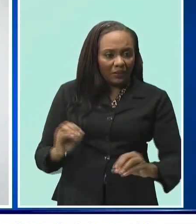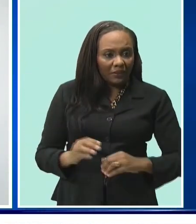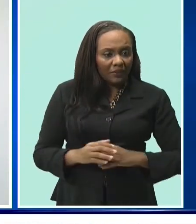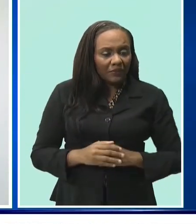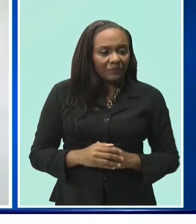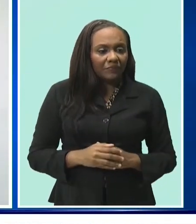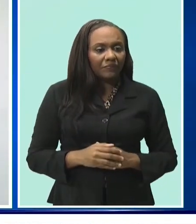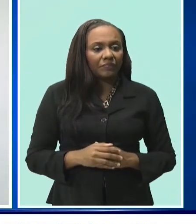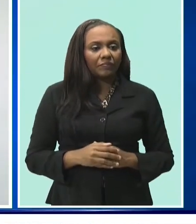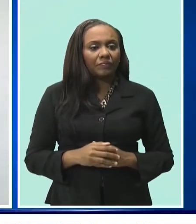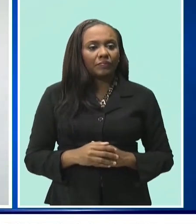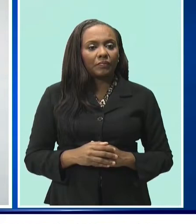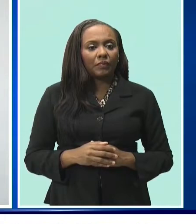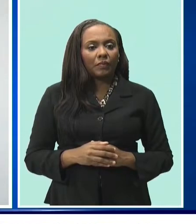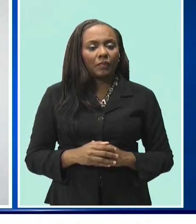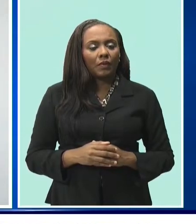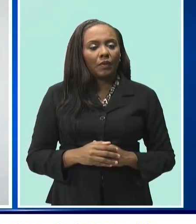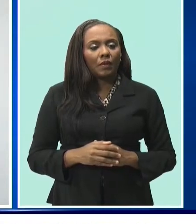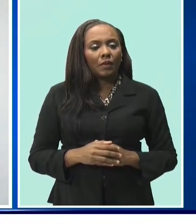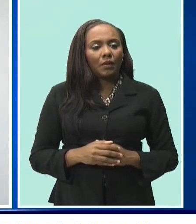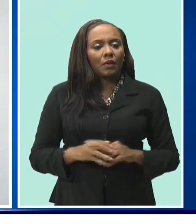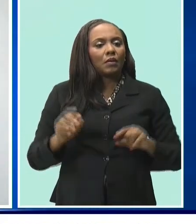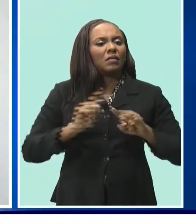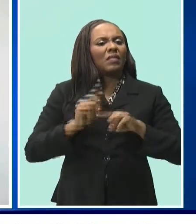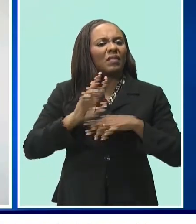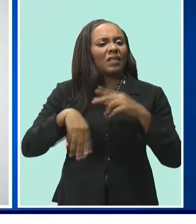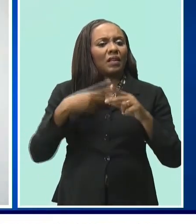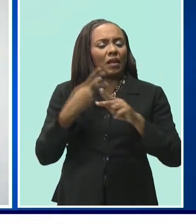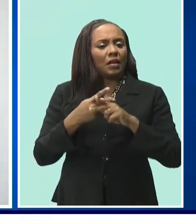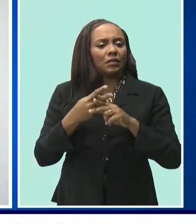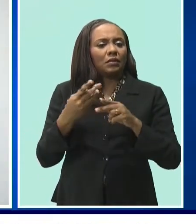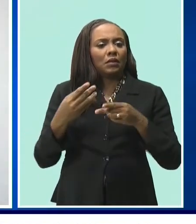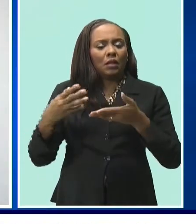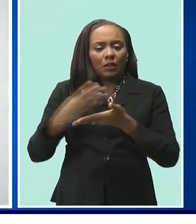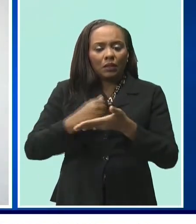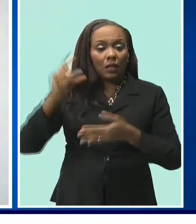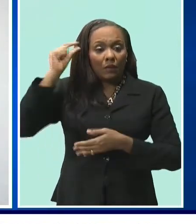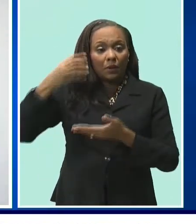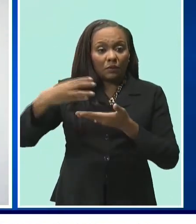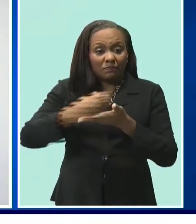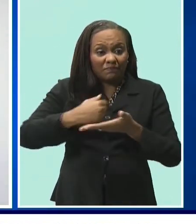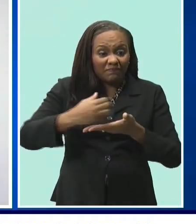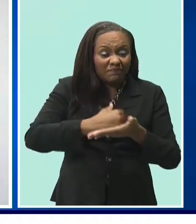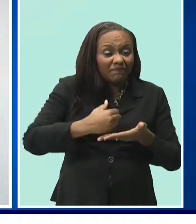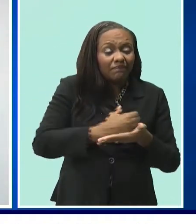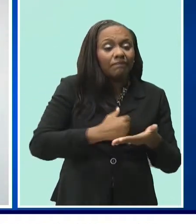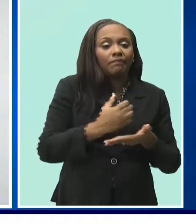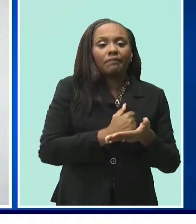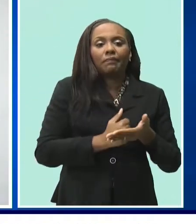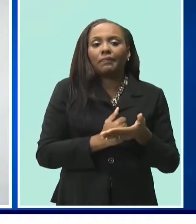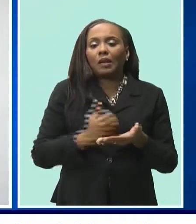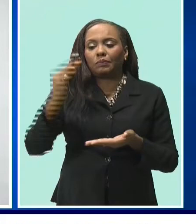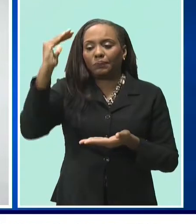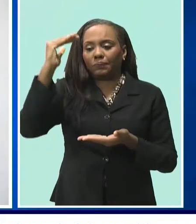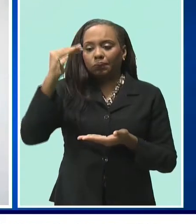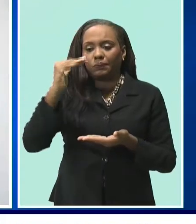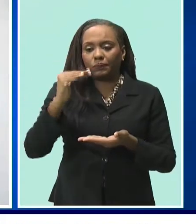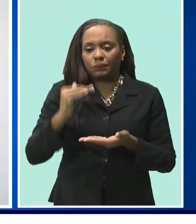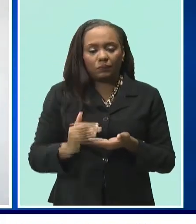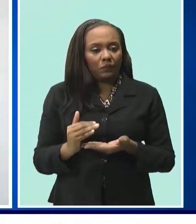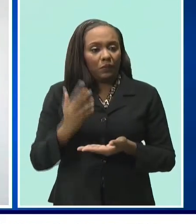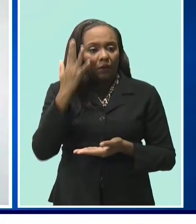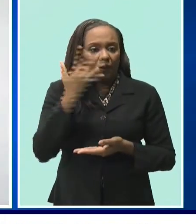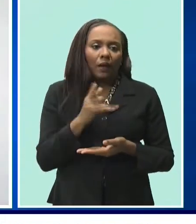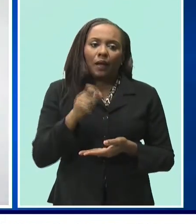have been disrupted, and government revenues have been slashed at the same time that expenditures on COVID